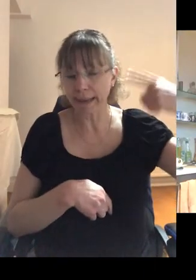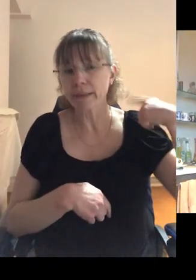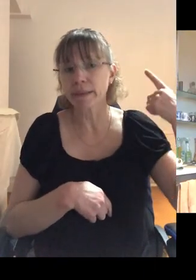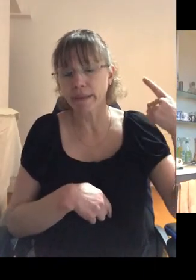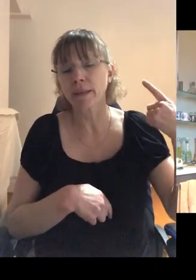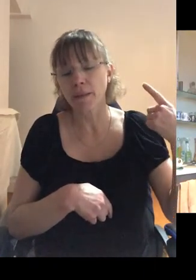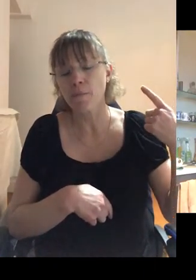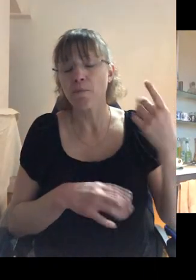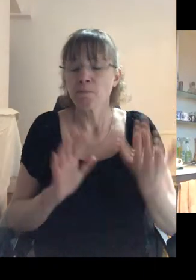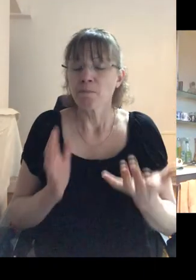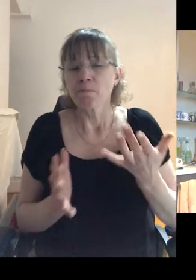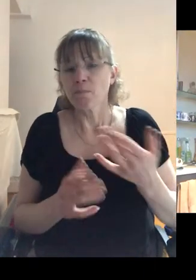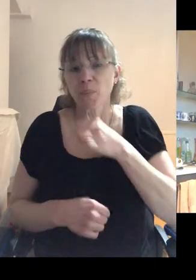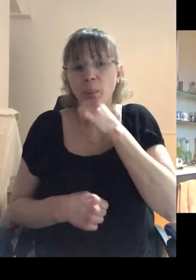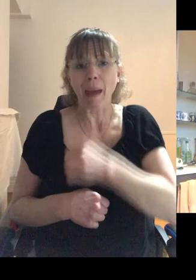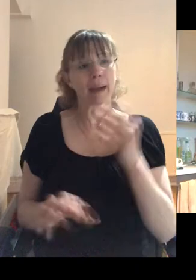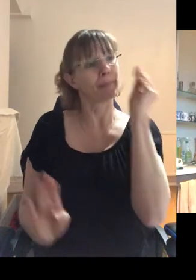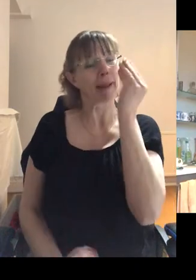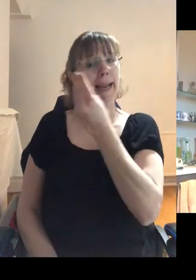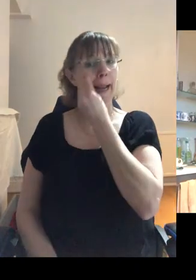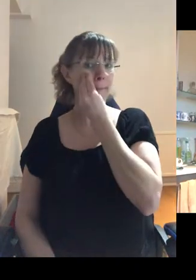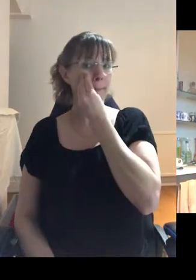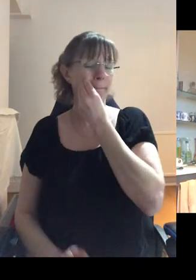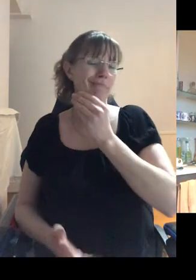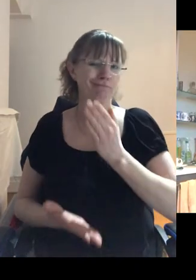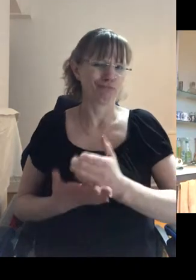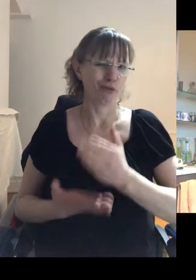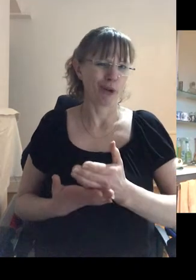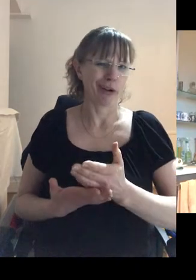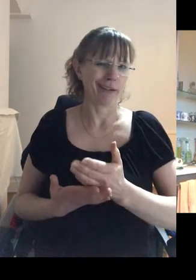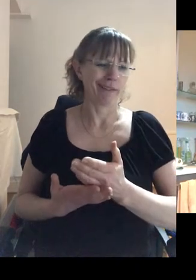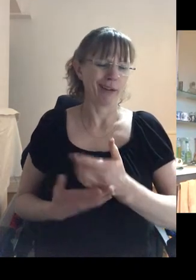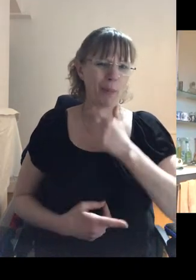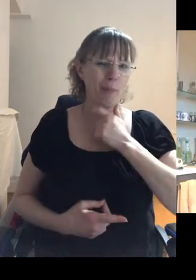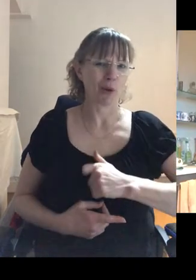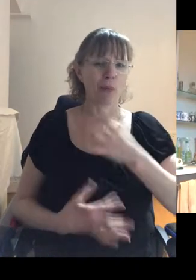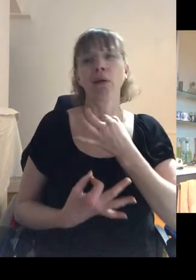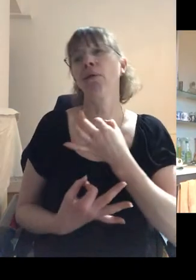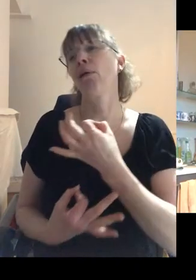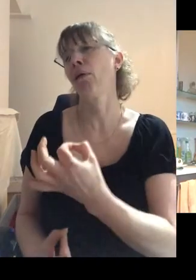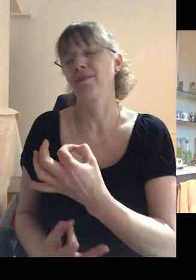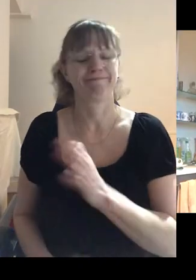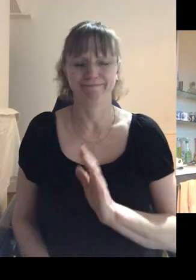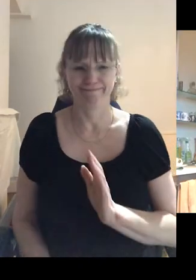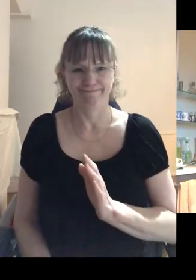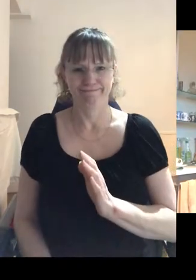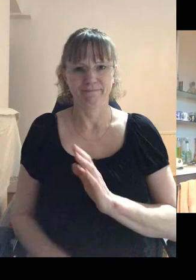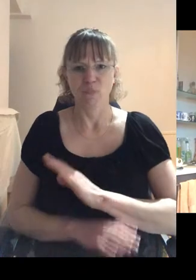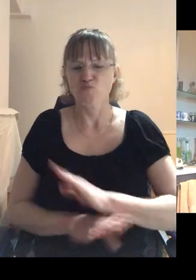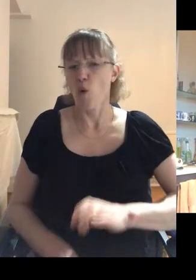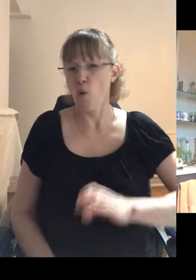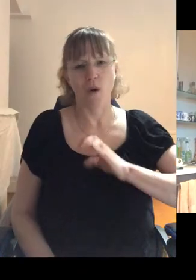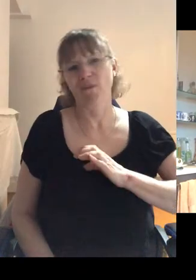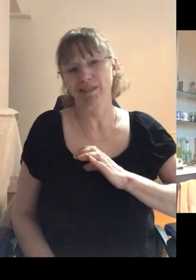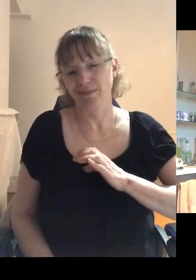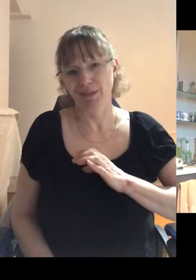um, you know, a man in makeup was not really the person that was going to be sought after sexually. And I had no self-confidence.